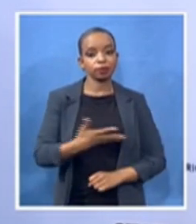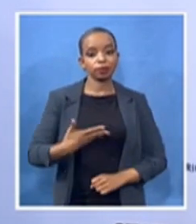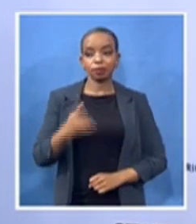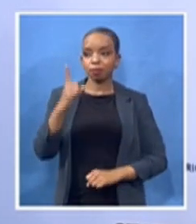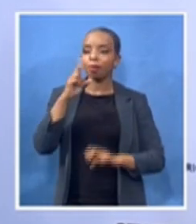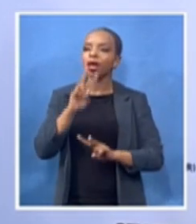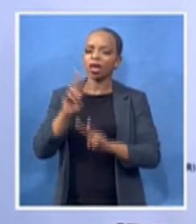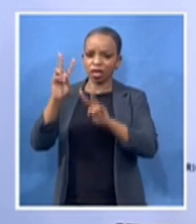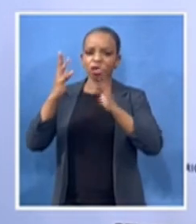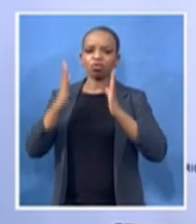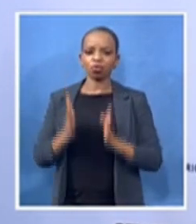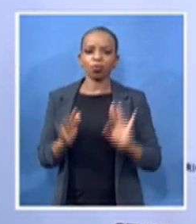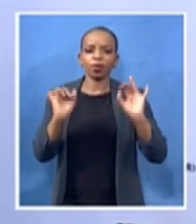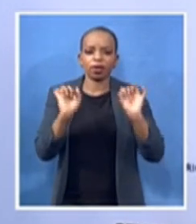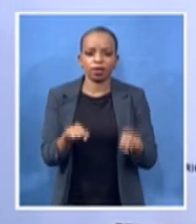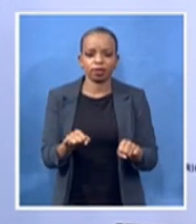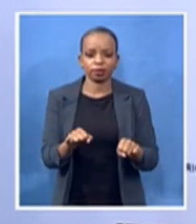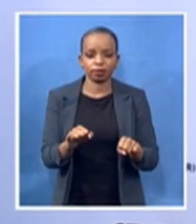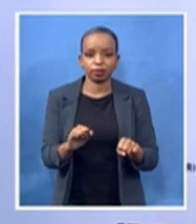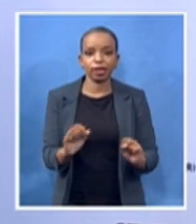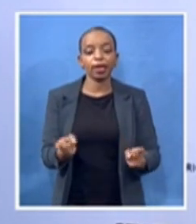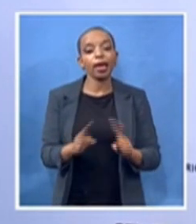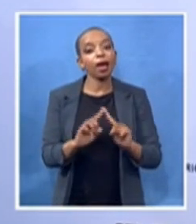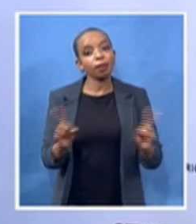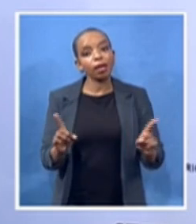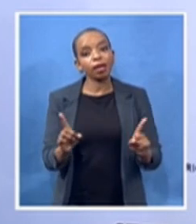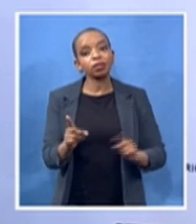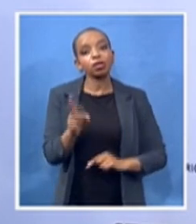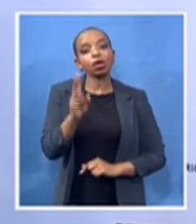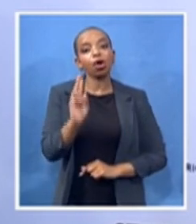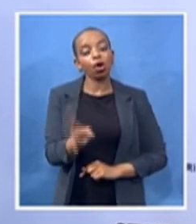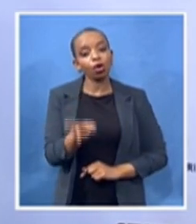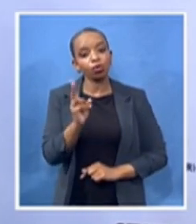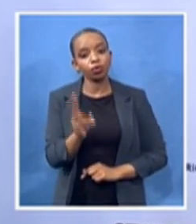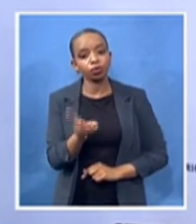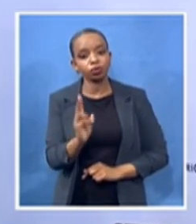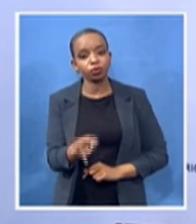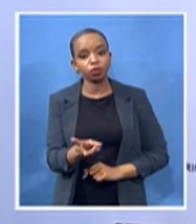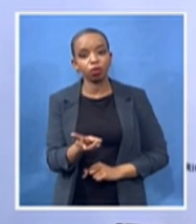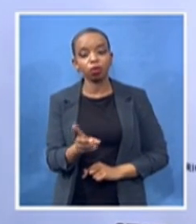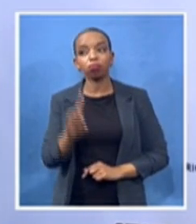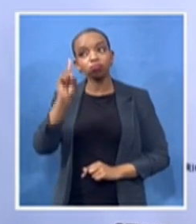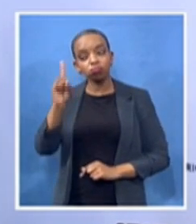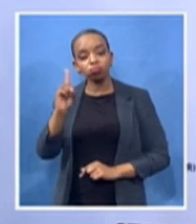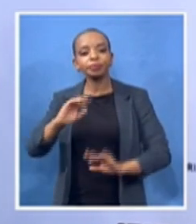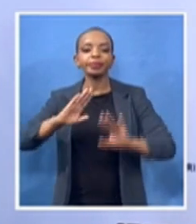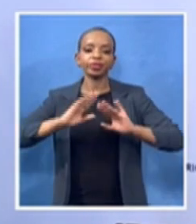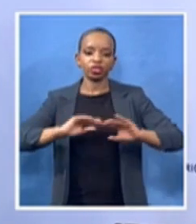she was a teacher. She was a communist.